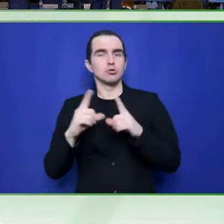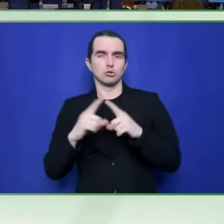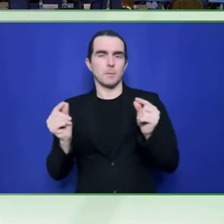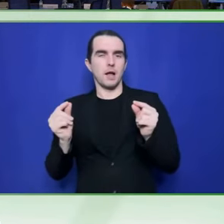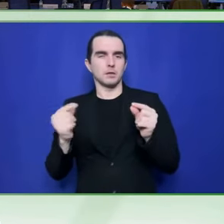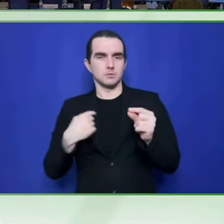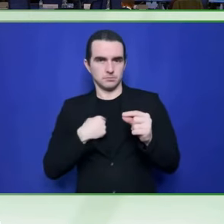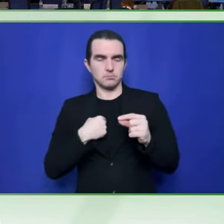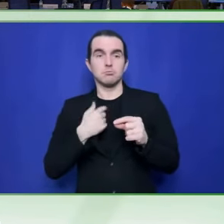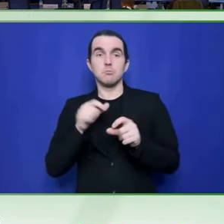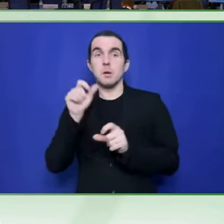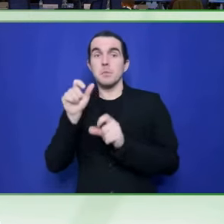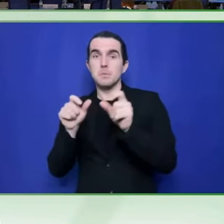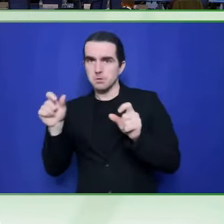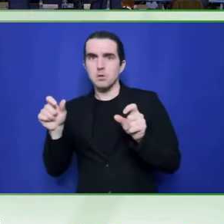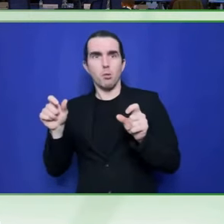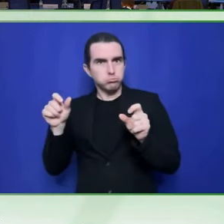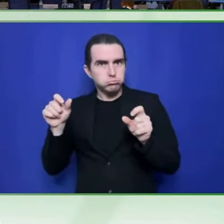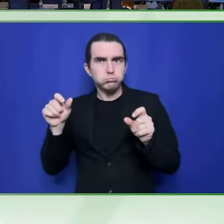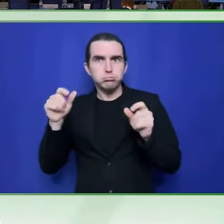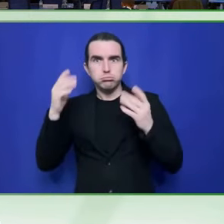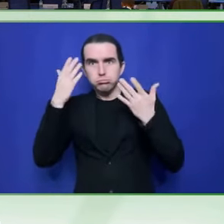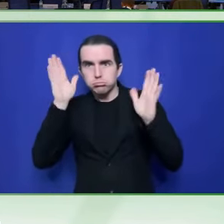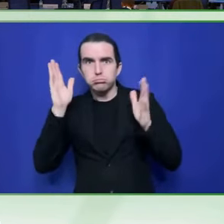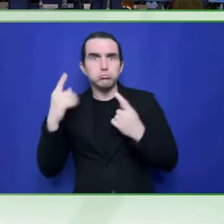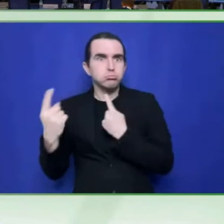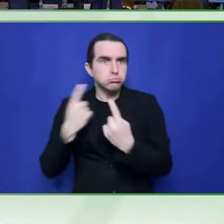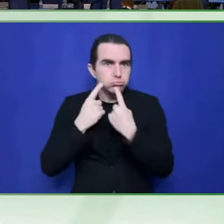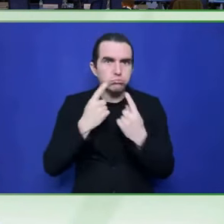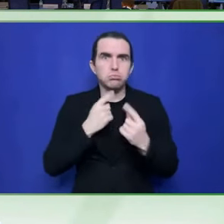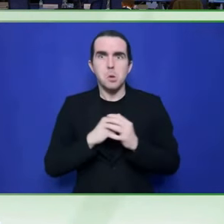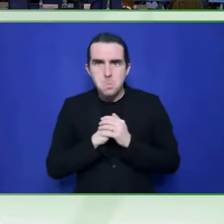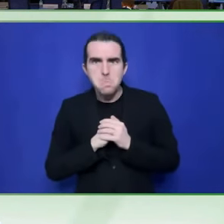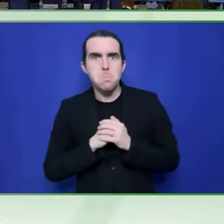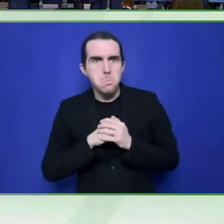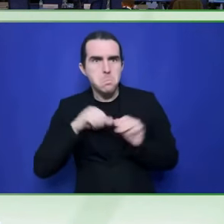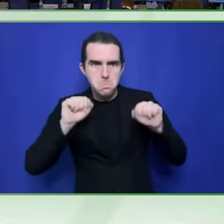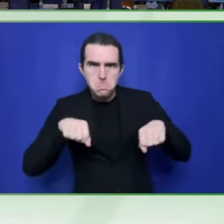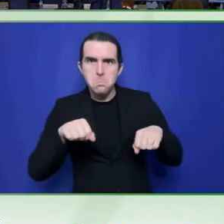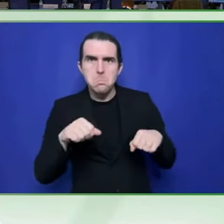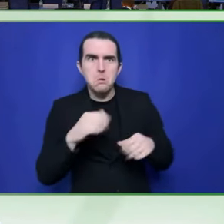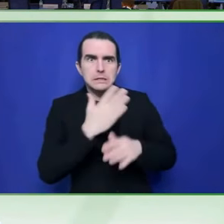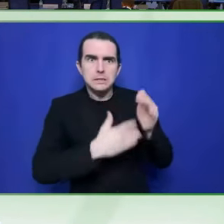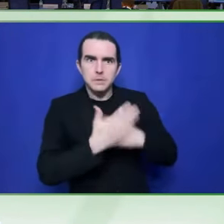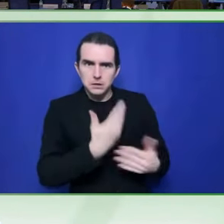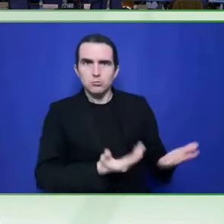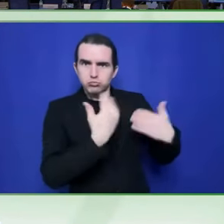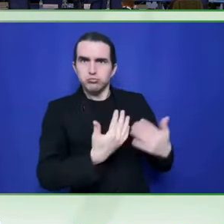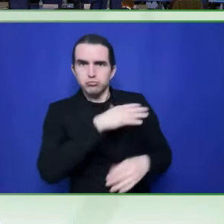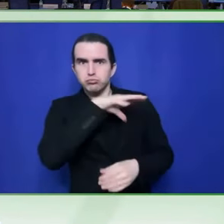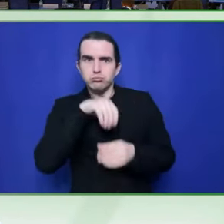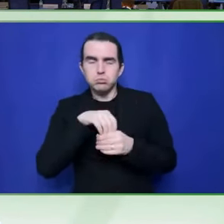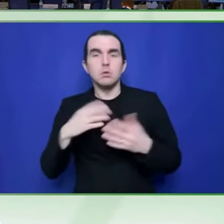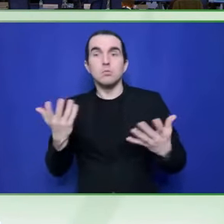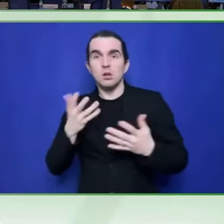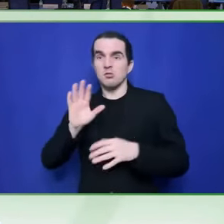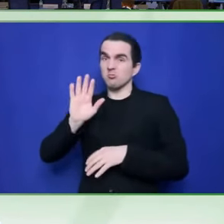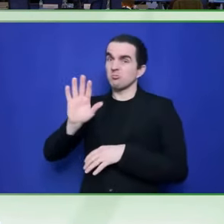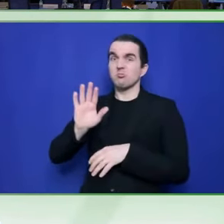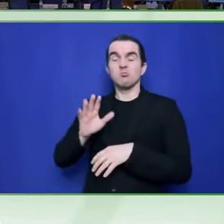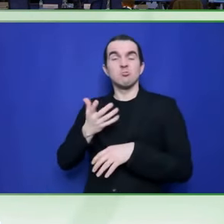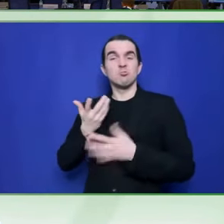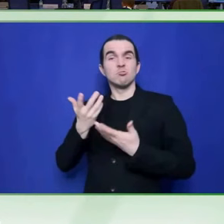Uh, like be it, uh, film or hospitality industry or TV. So there are more, um,